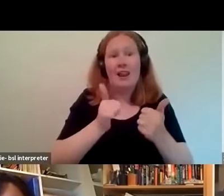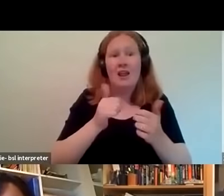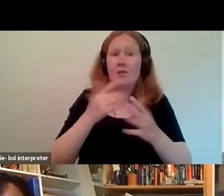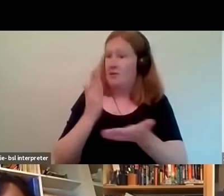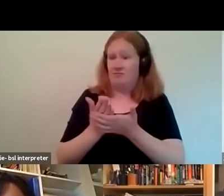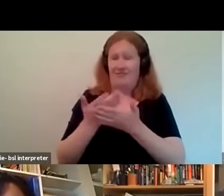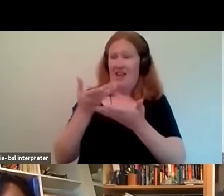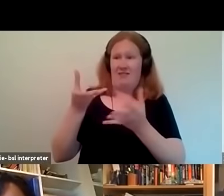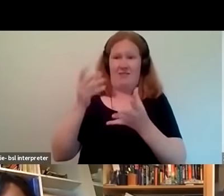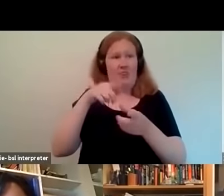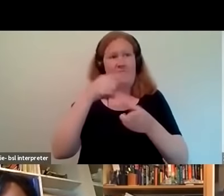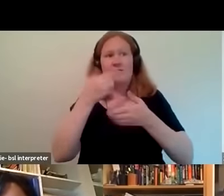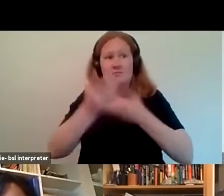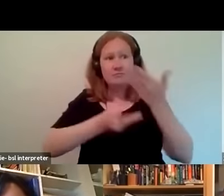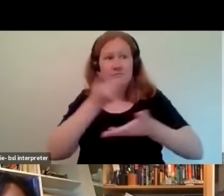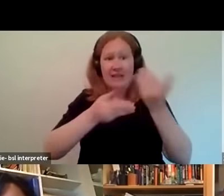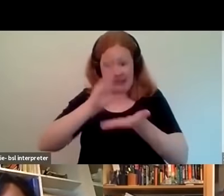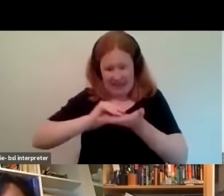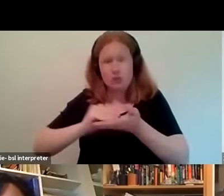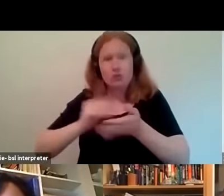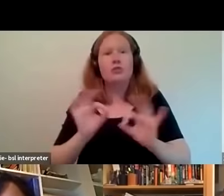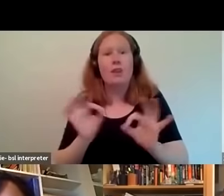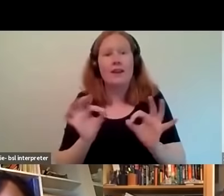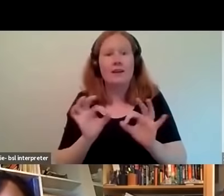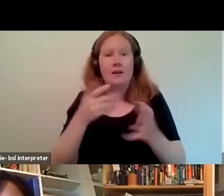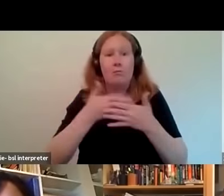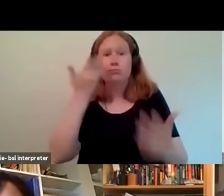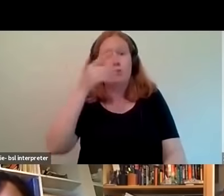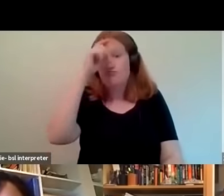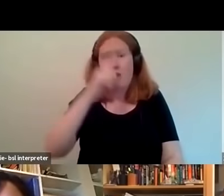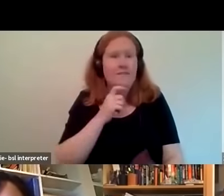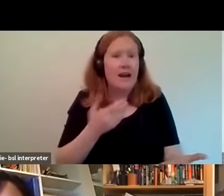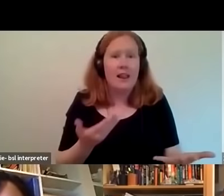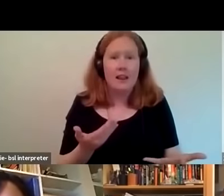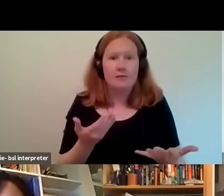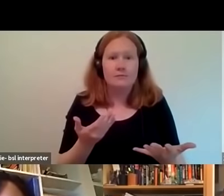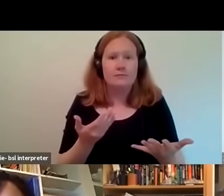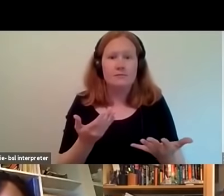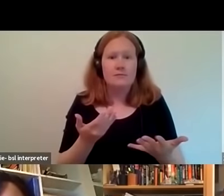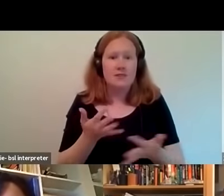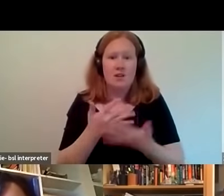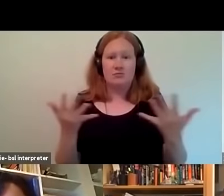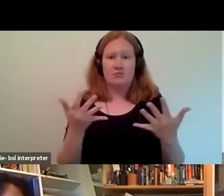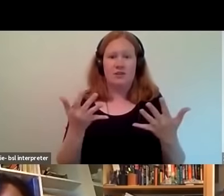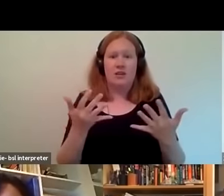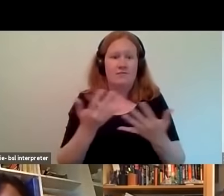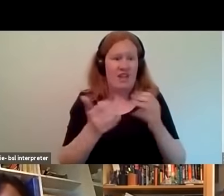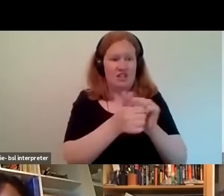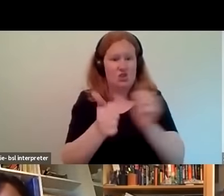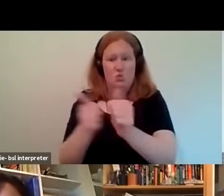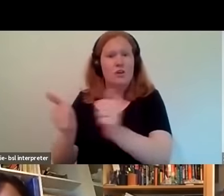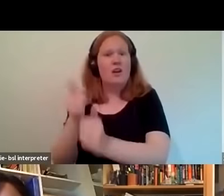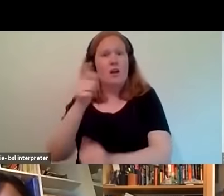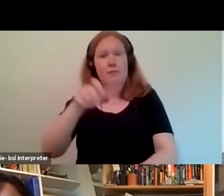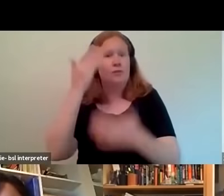um at all really and doesn't have a profile in um some of the institutions as well so for us it